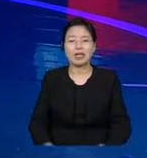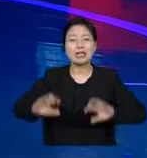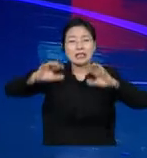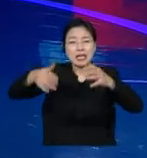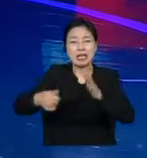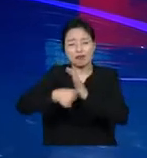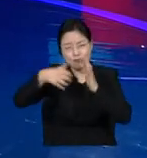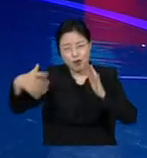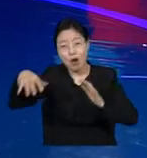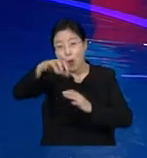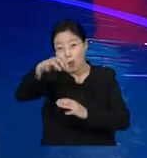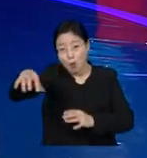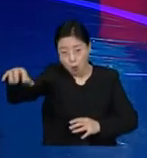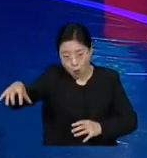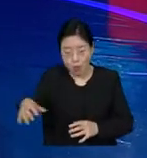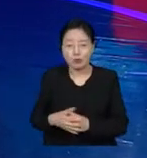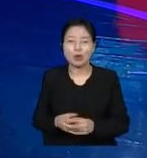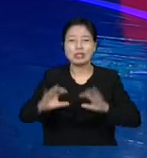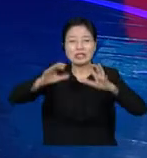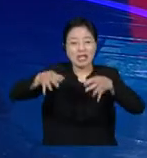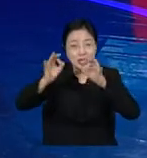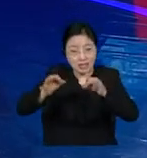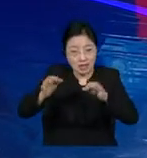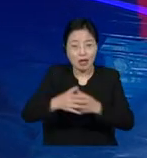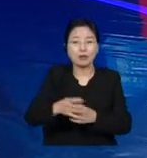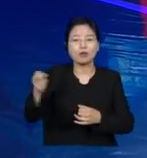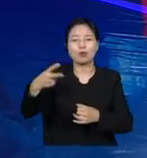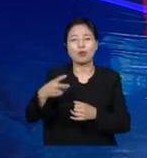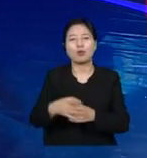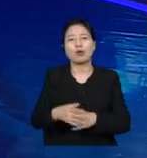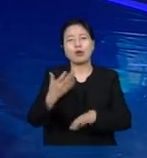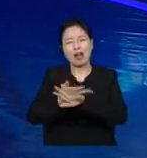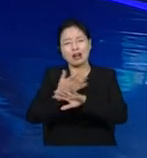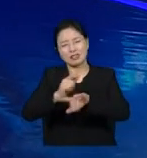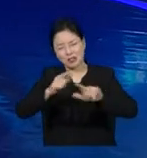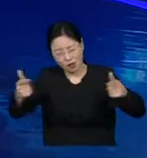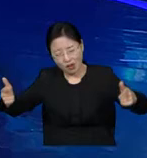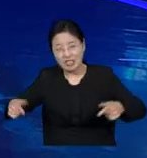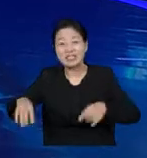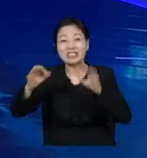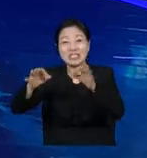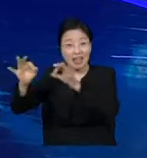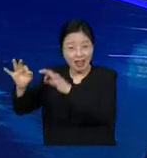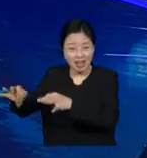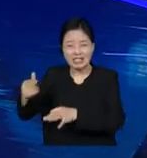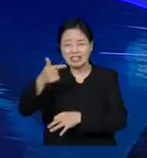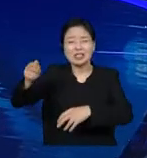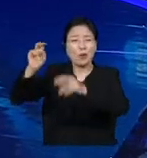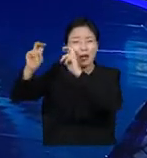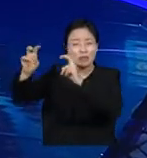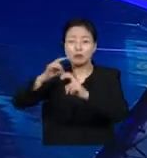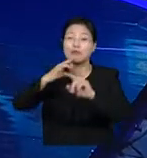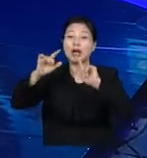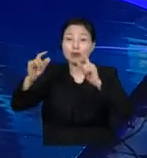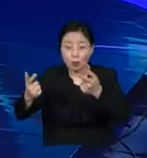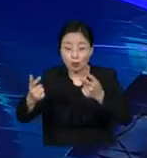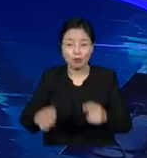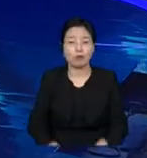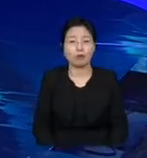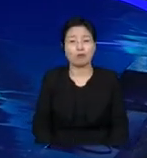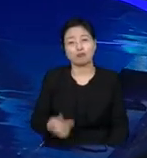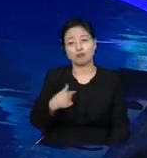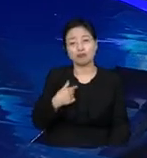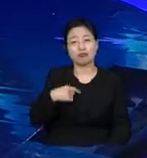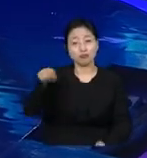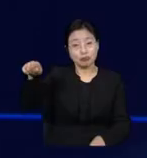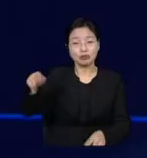to Lloyd's Bank to eBay, Intel, Meta, they all engage with us. Yesterday we had readers visiting the human library